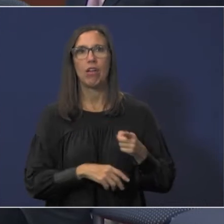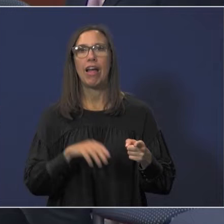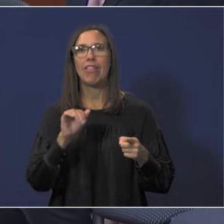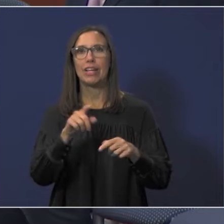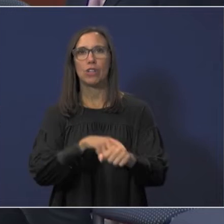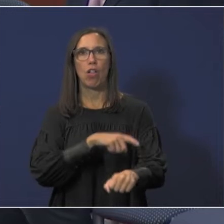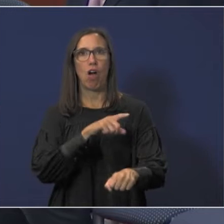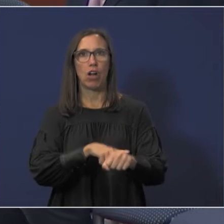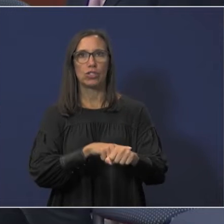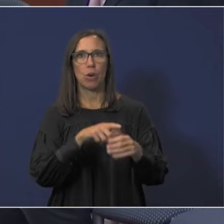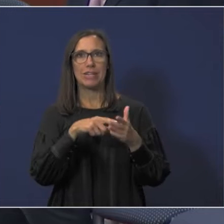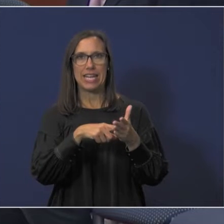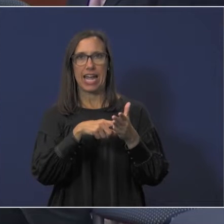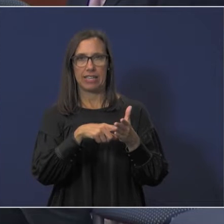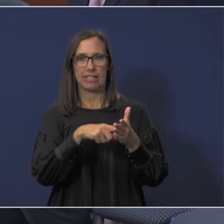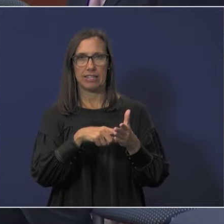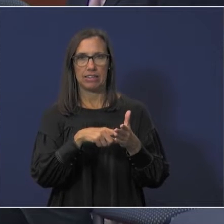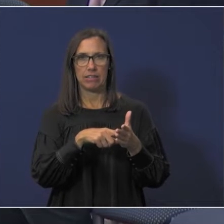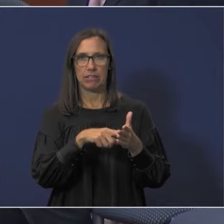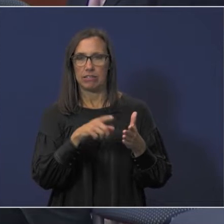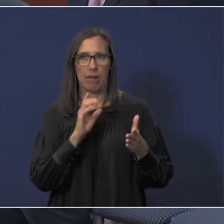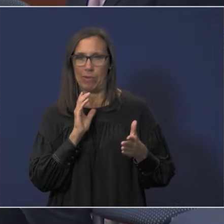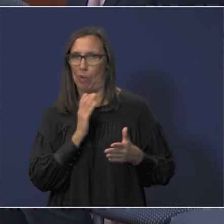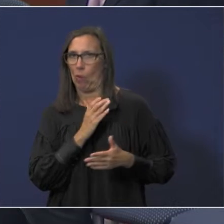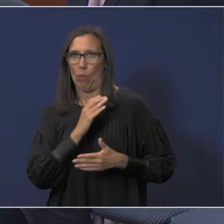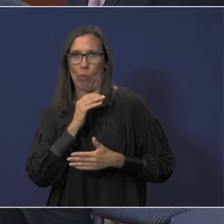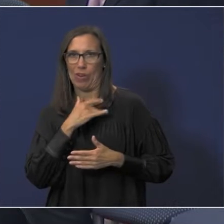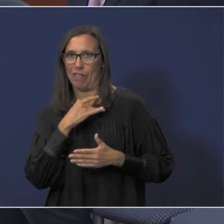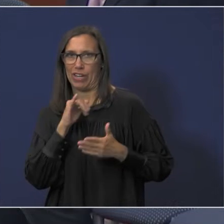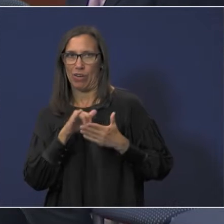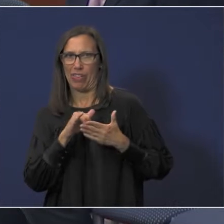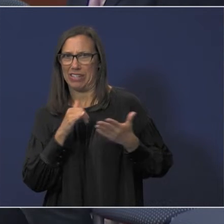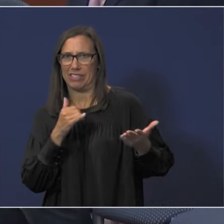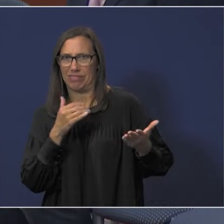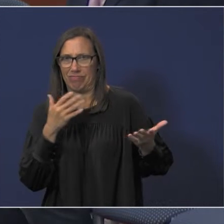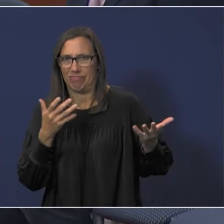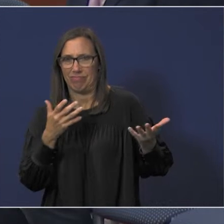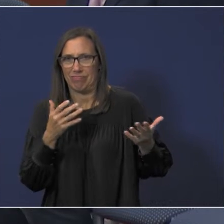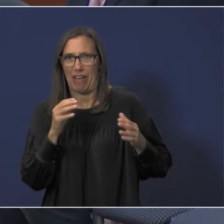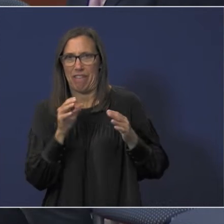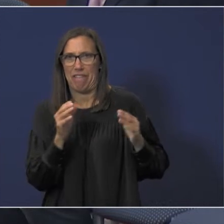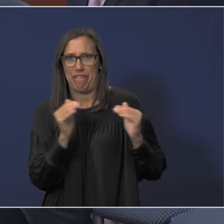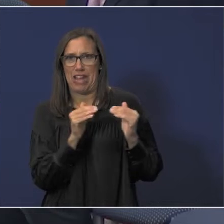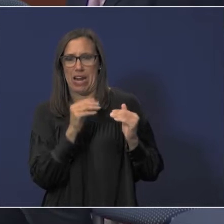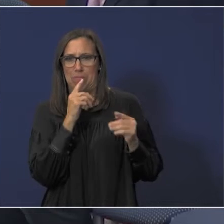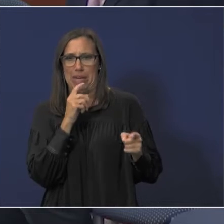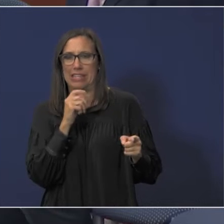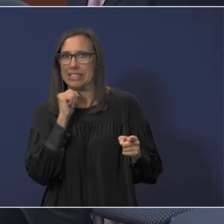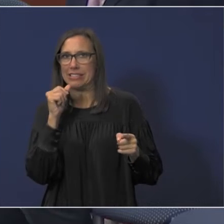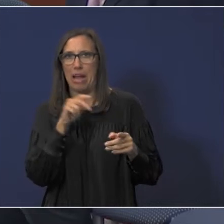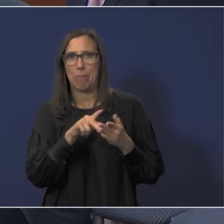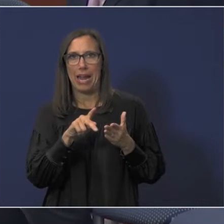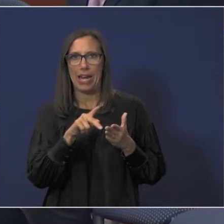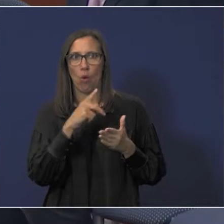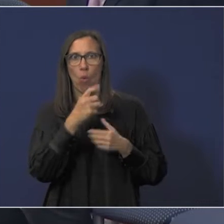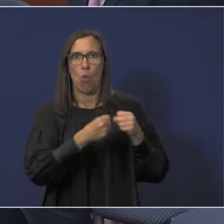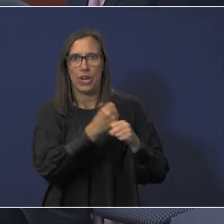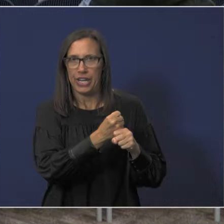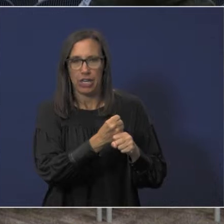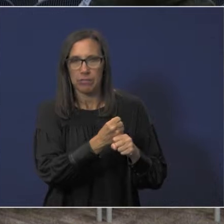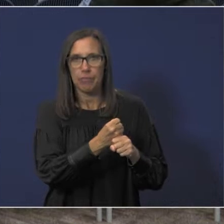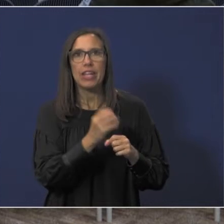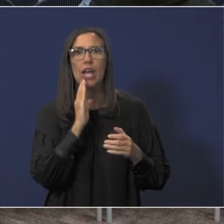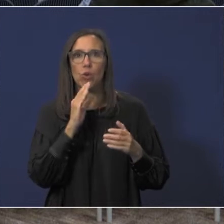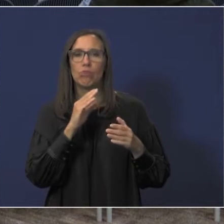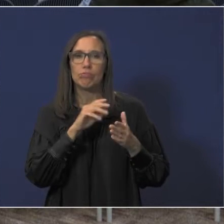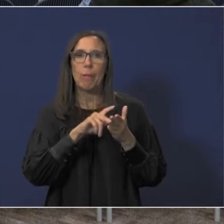our long-term debt, which we don't feel is reasonable considering our bond related debt is not paid in a single year like I mentioned. And